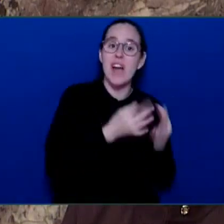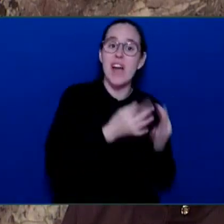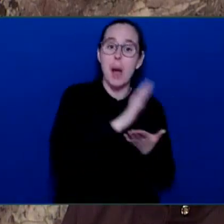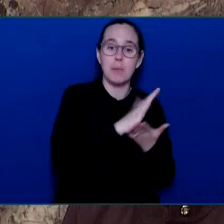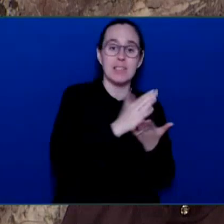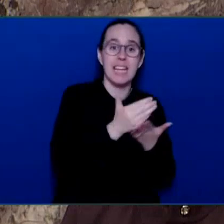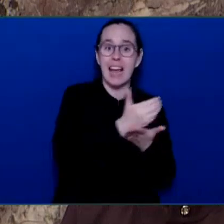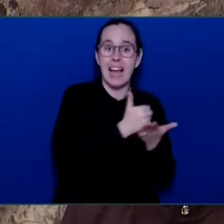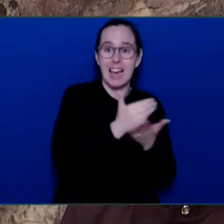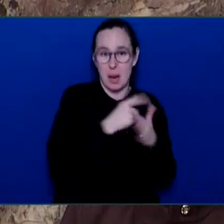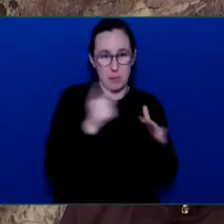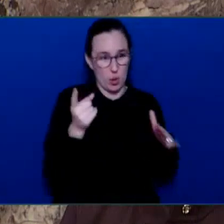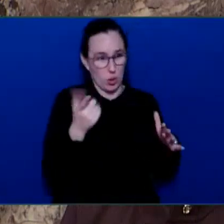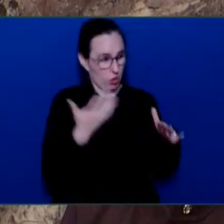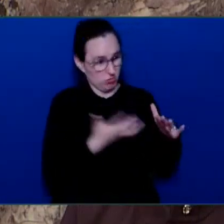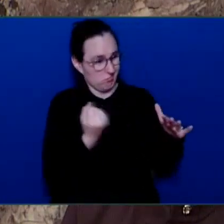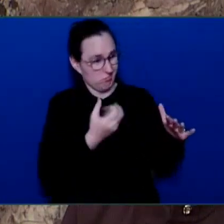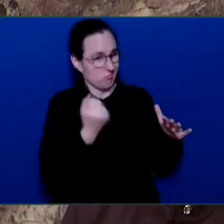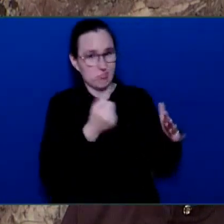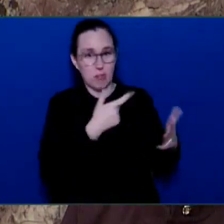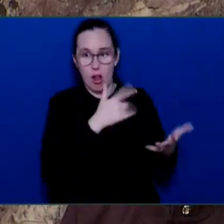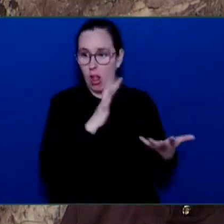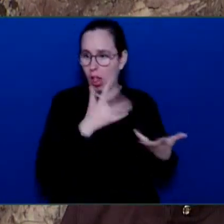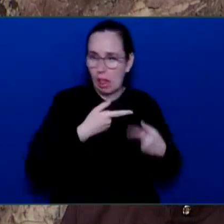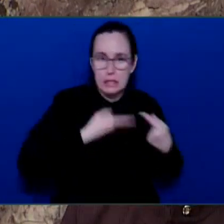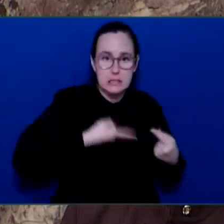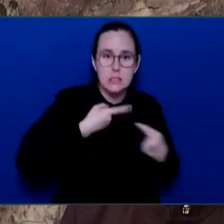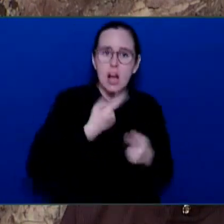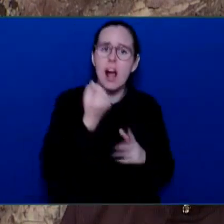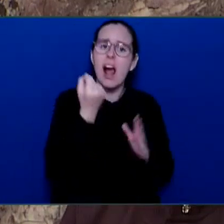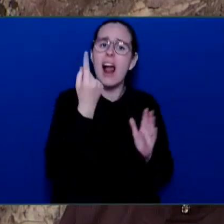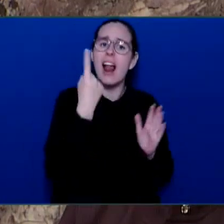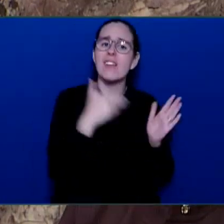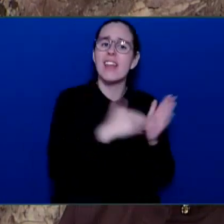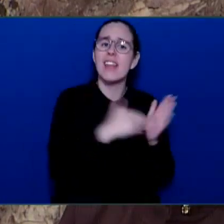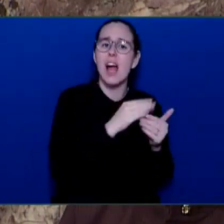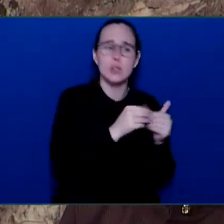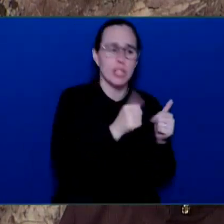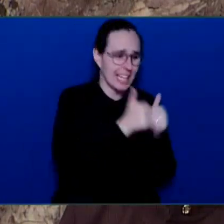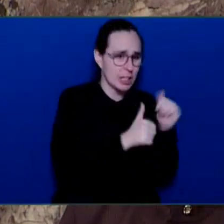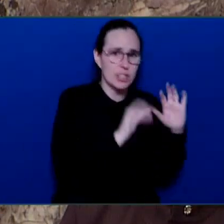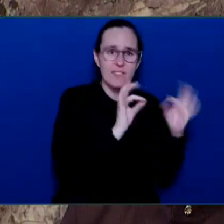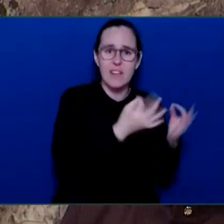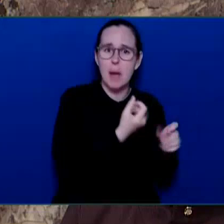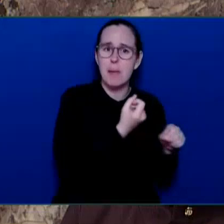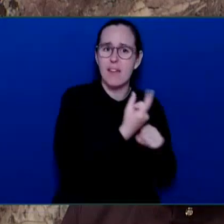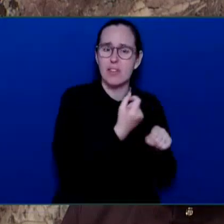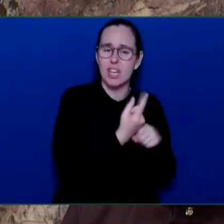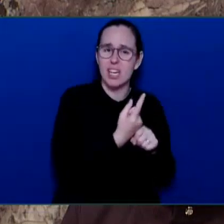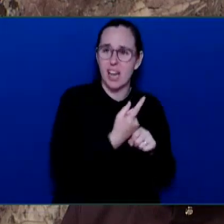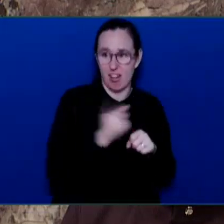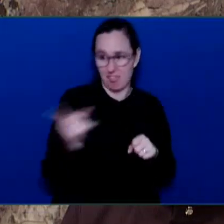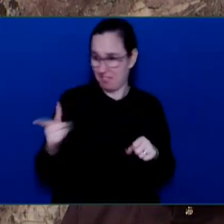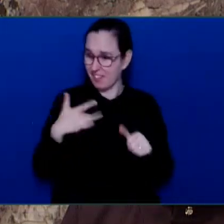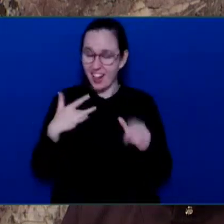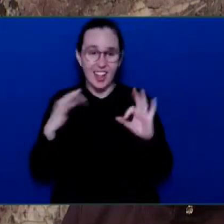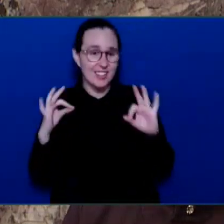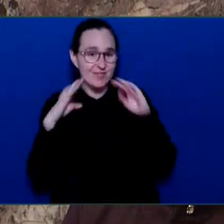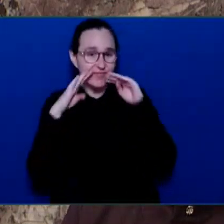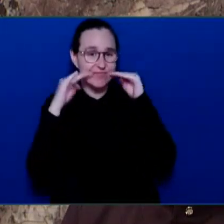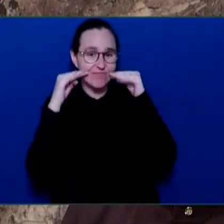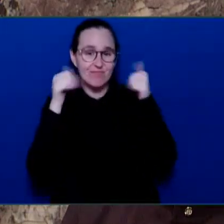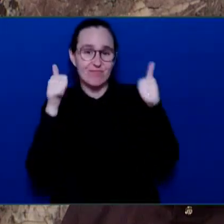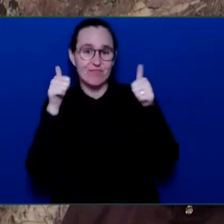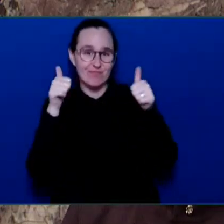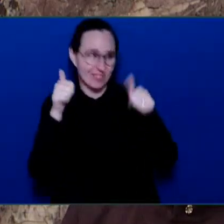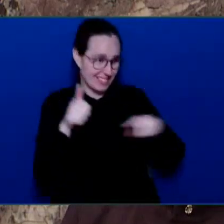that's funny. It's not to families in British Columbia who are making a decision about whether to feed their kids or fill their gas